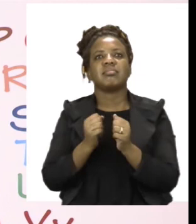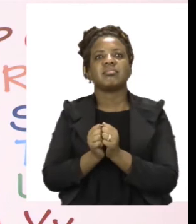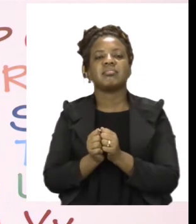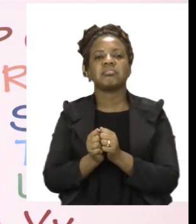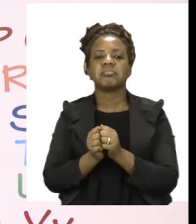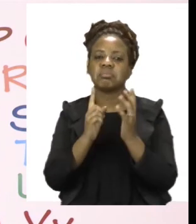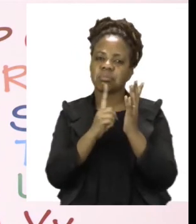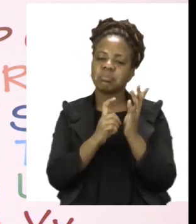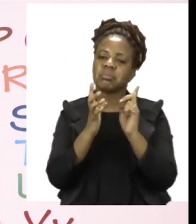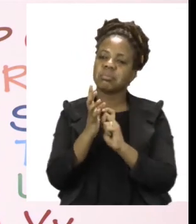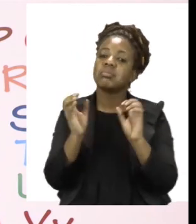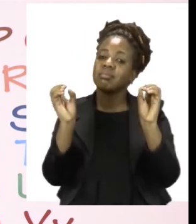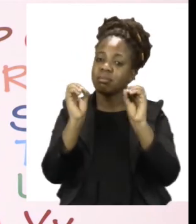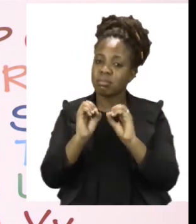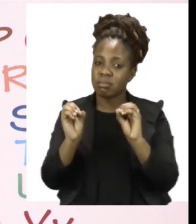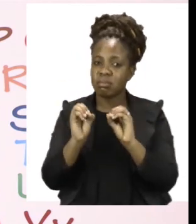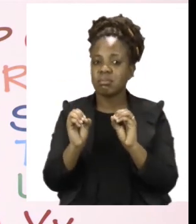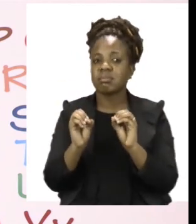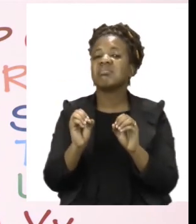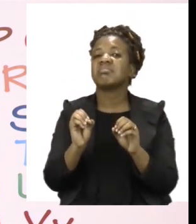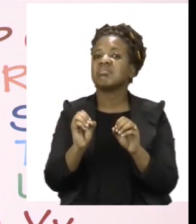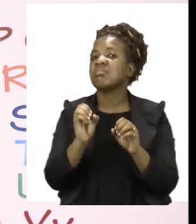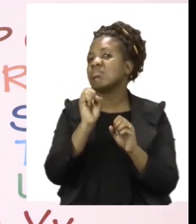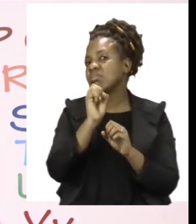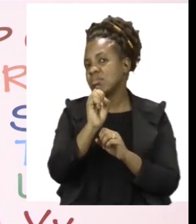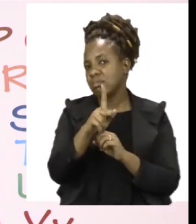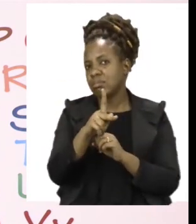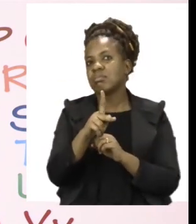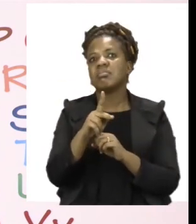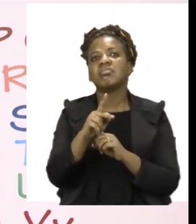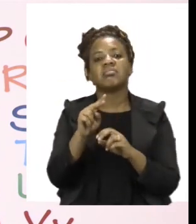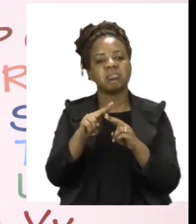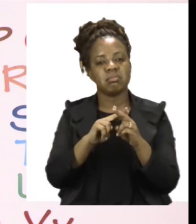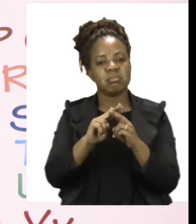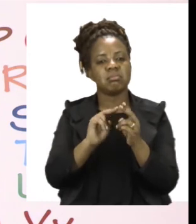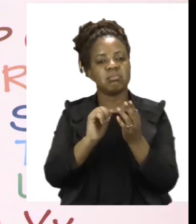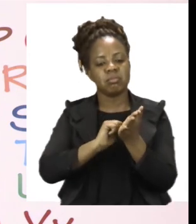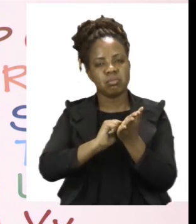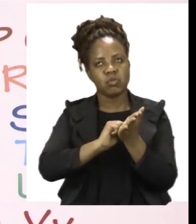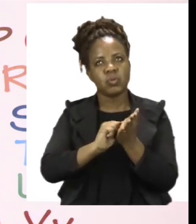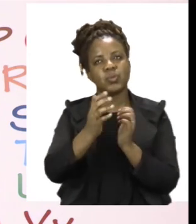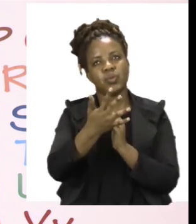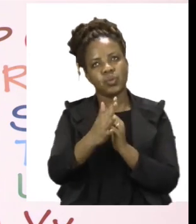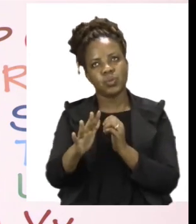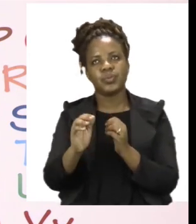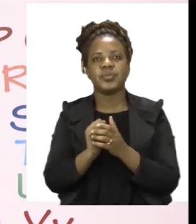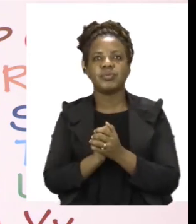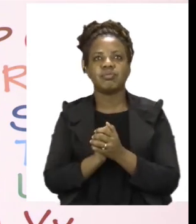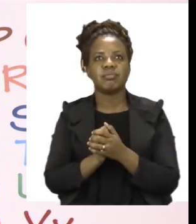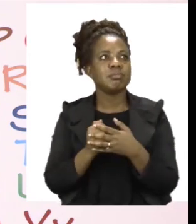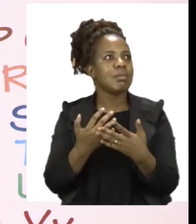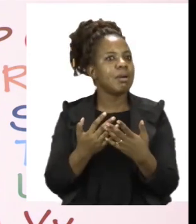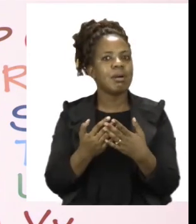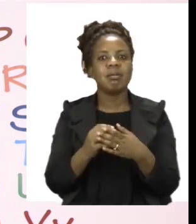all the time, you can wash your hands with soap and water as well. I wonder, I have not seen Sashi in a long